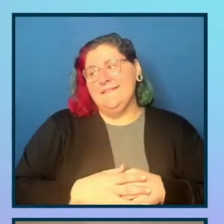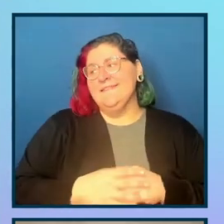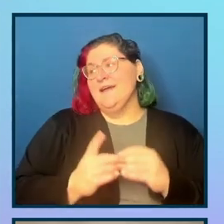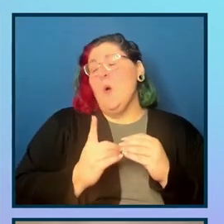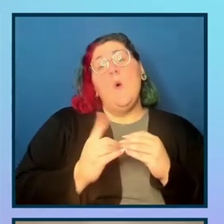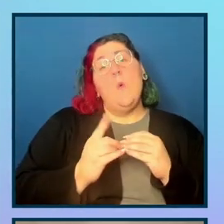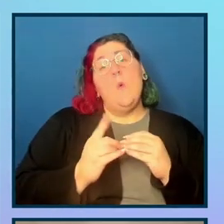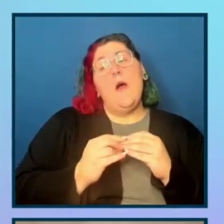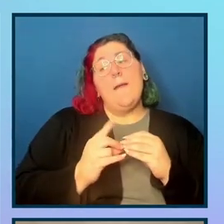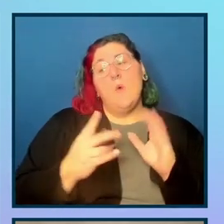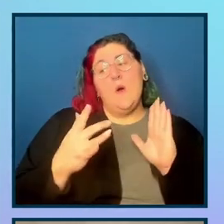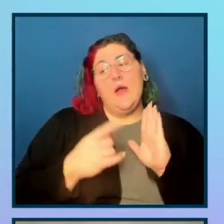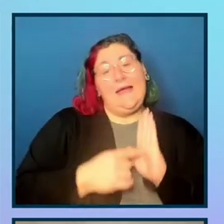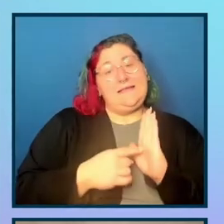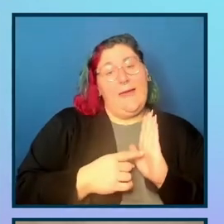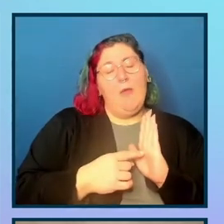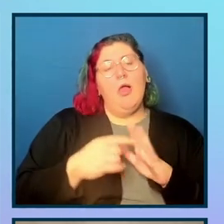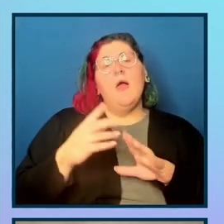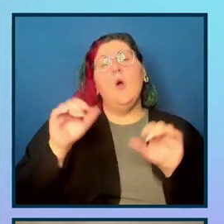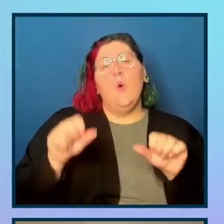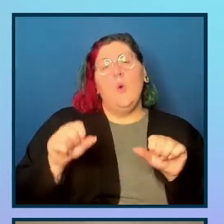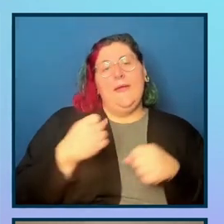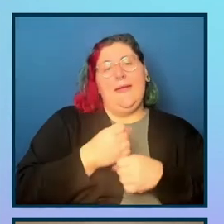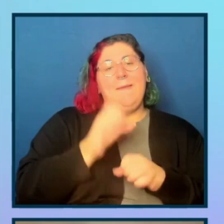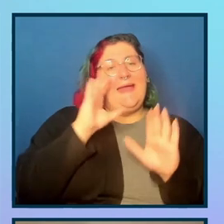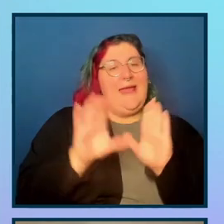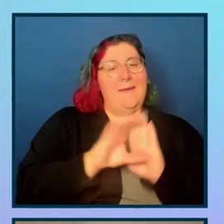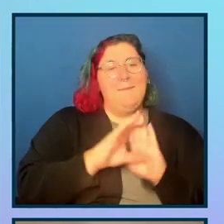Or we can do an image without alt text.